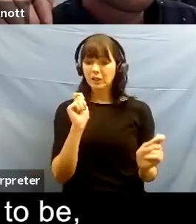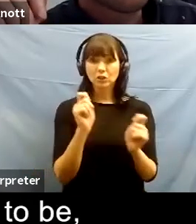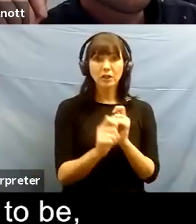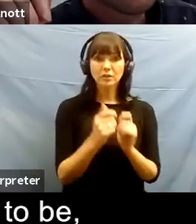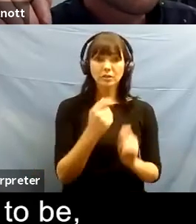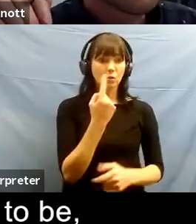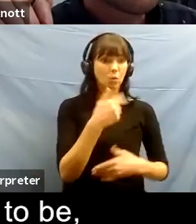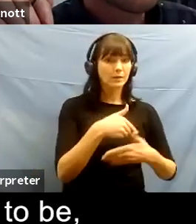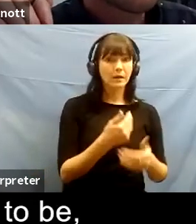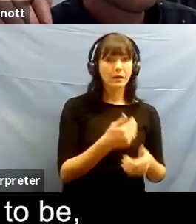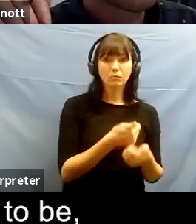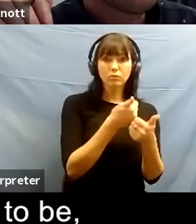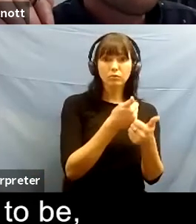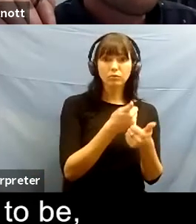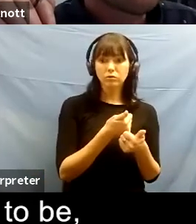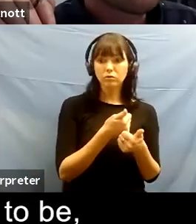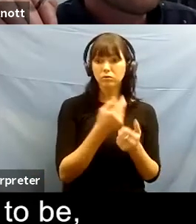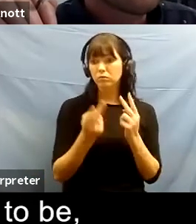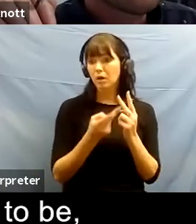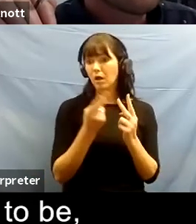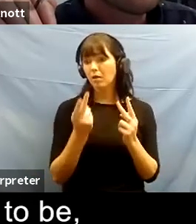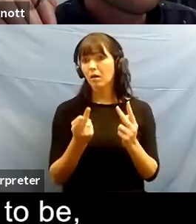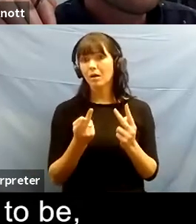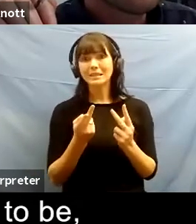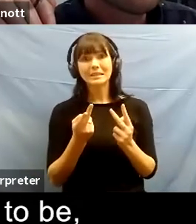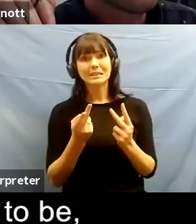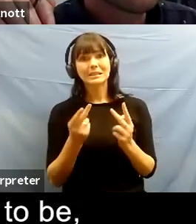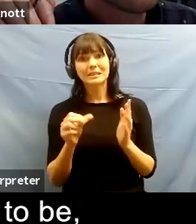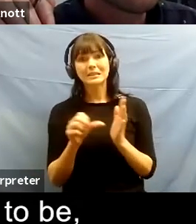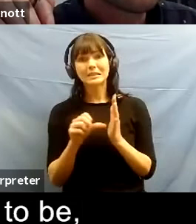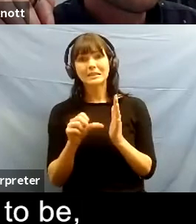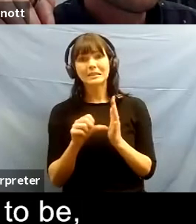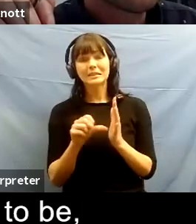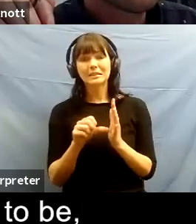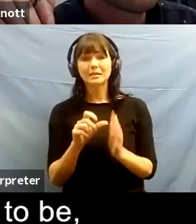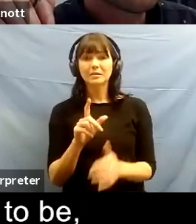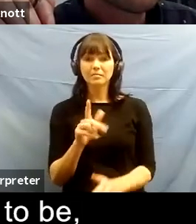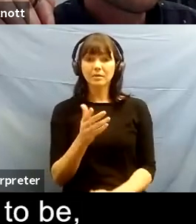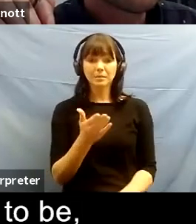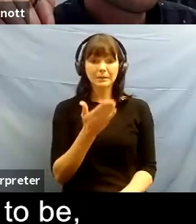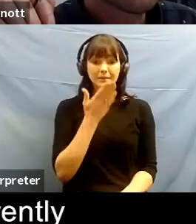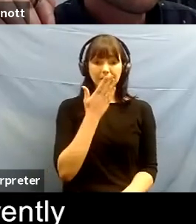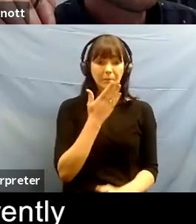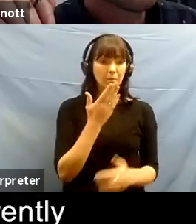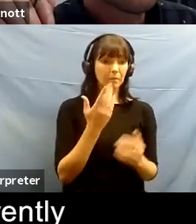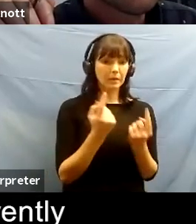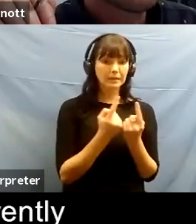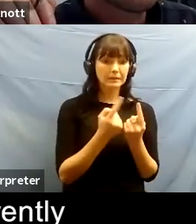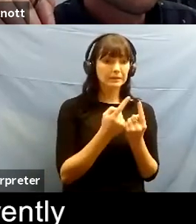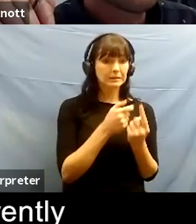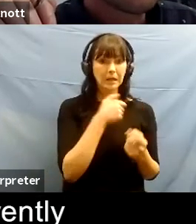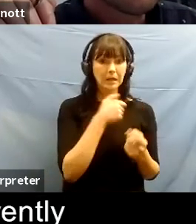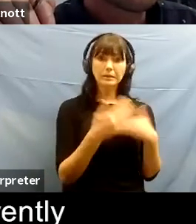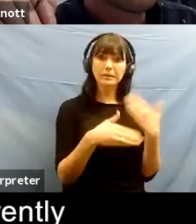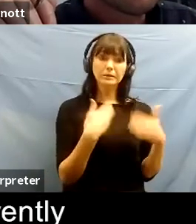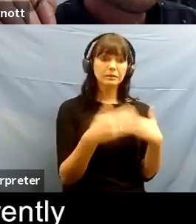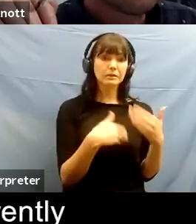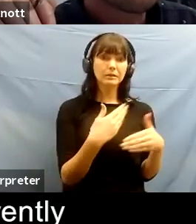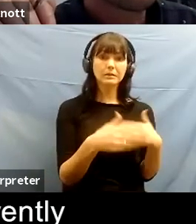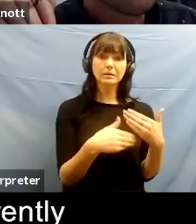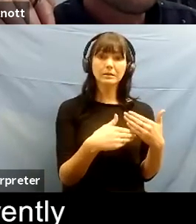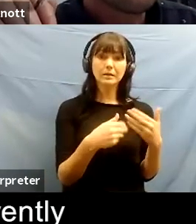it's sometimes everything can seem to be you know going on quite nicely and the next day you feel completely different and